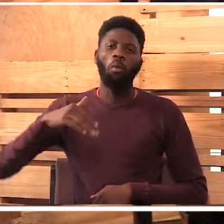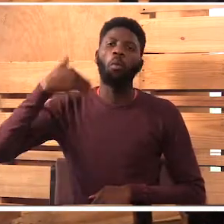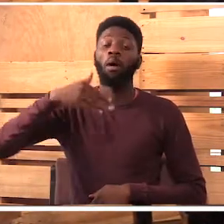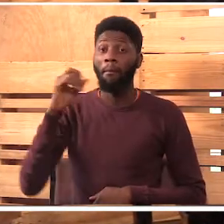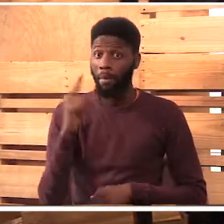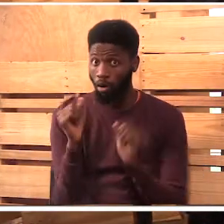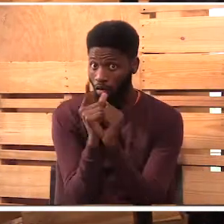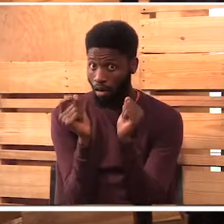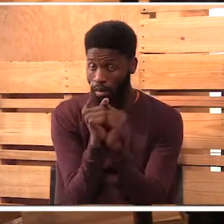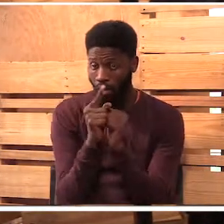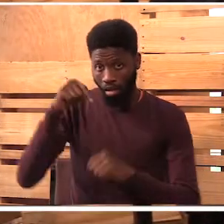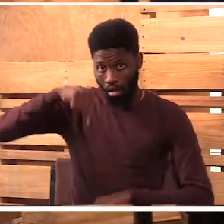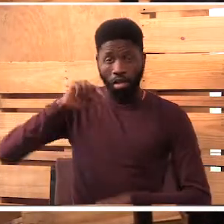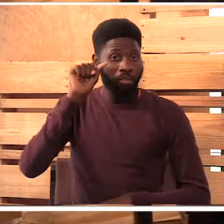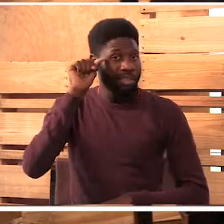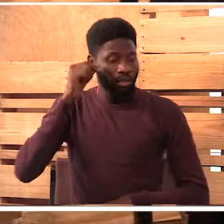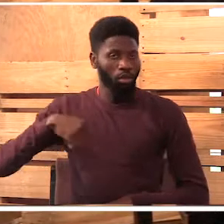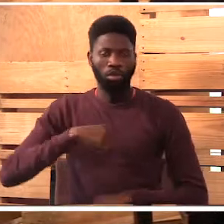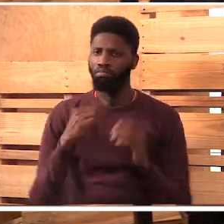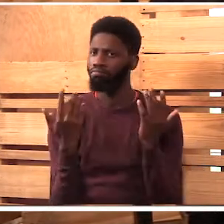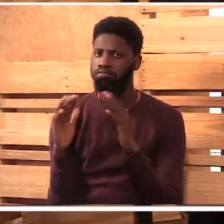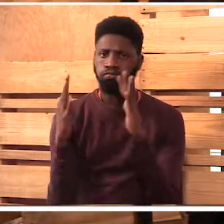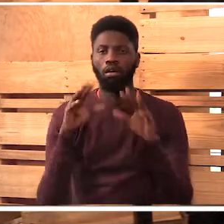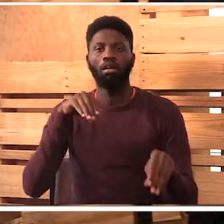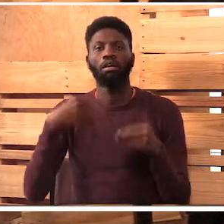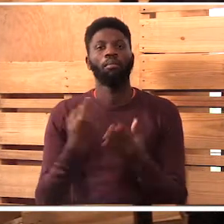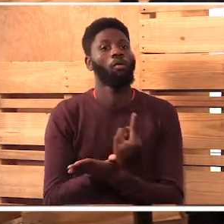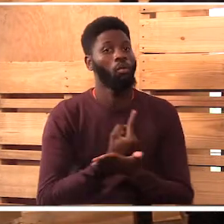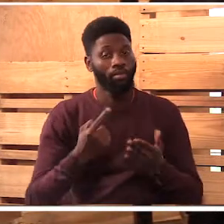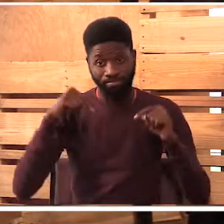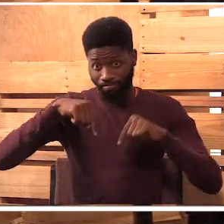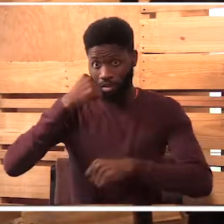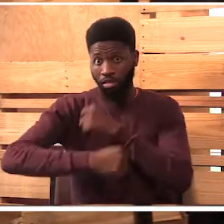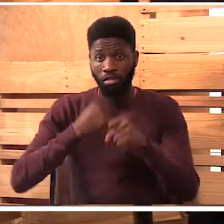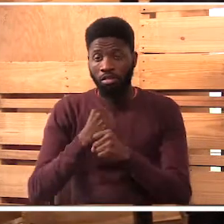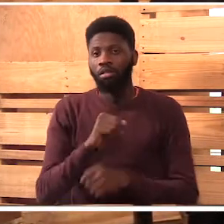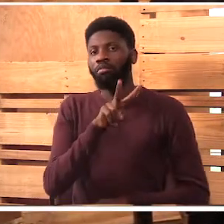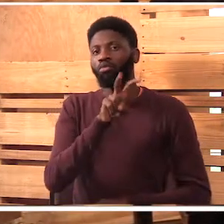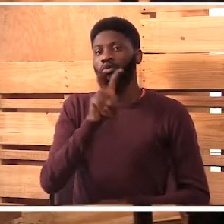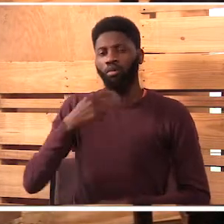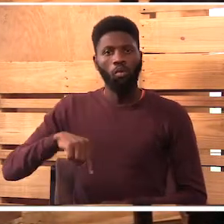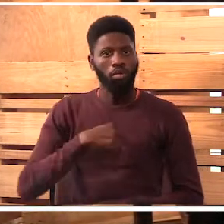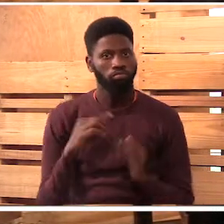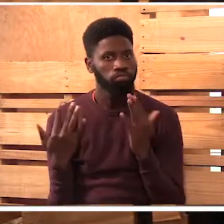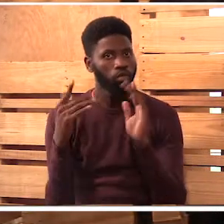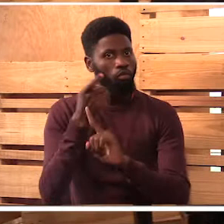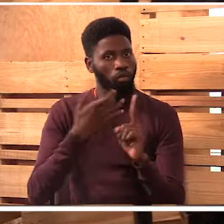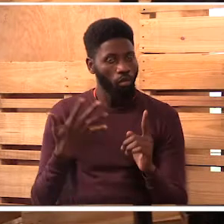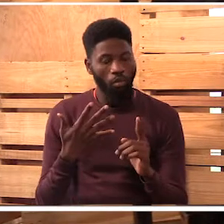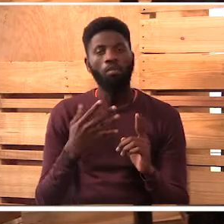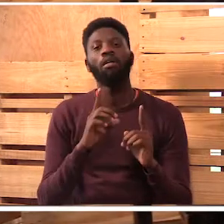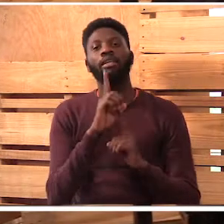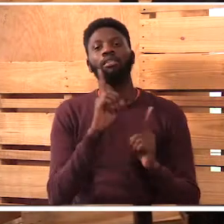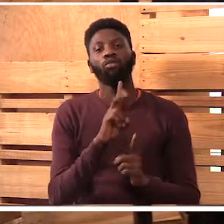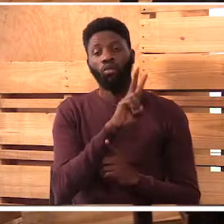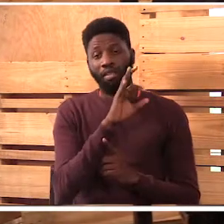PC St Andrews we celebrate our Disability Week and this year 2020 we are celebrating it from 23rd of